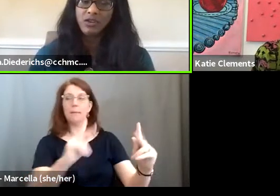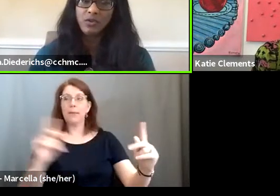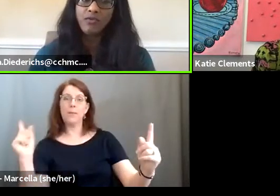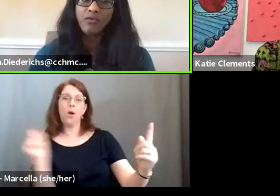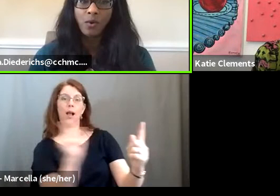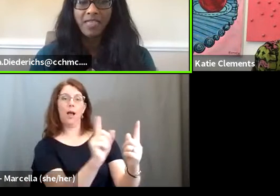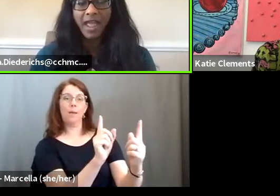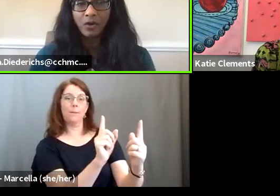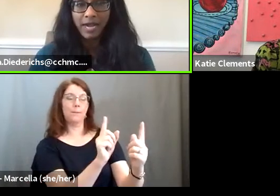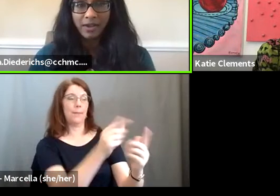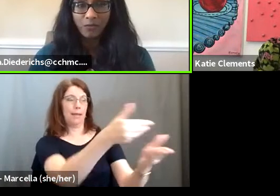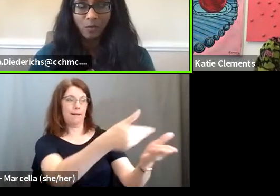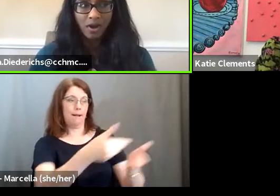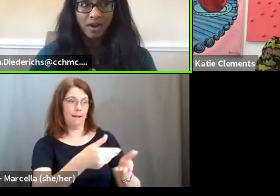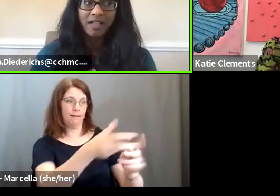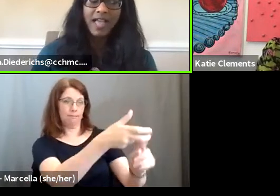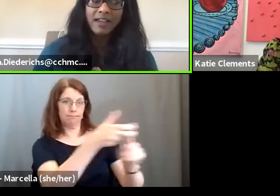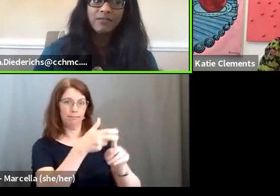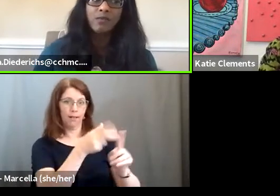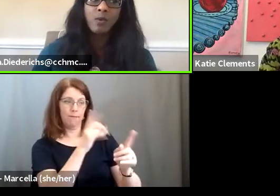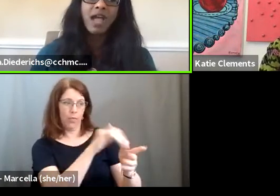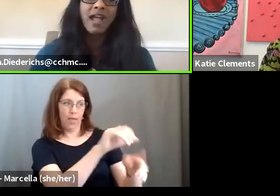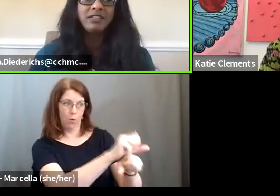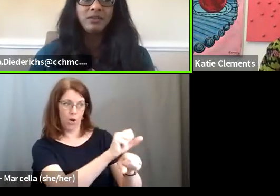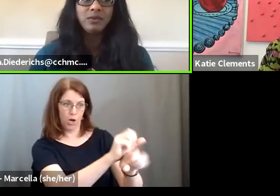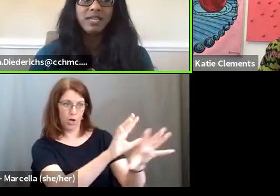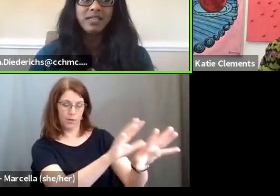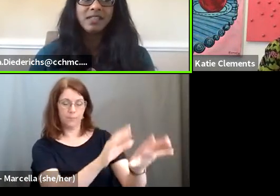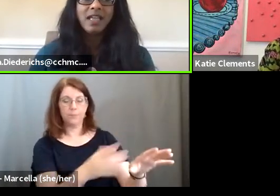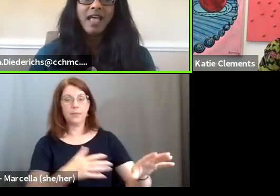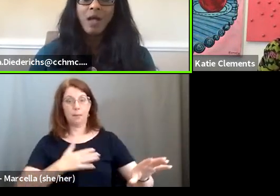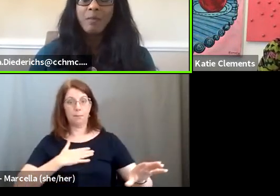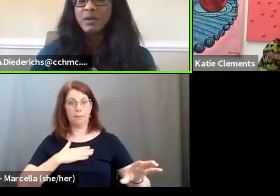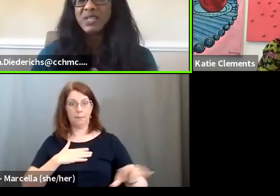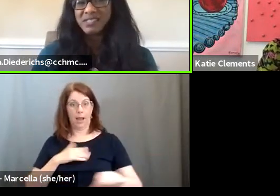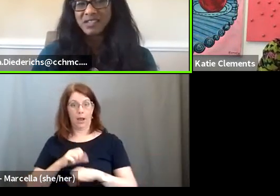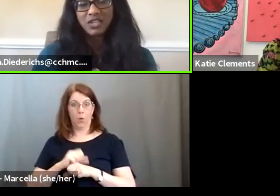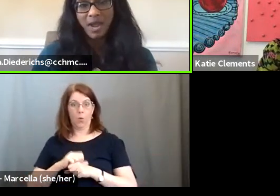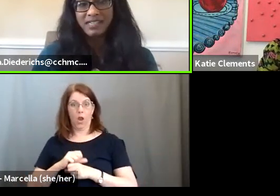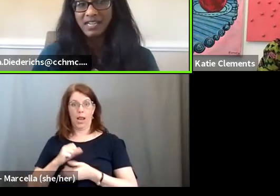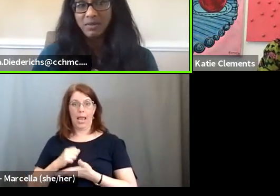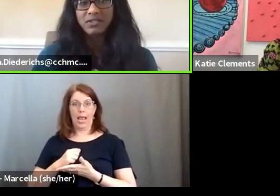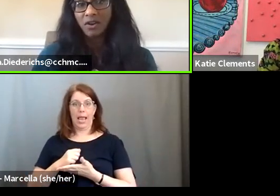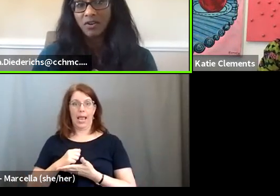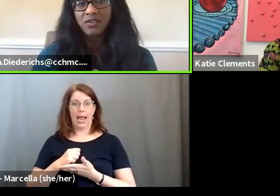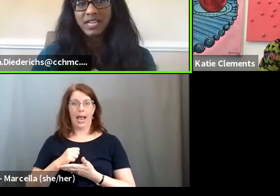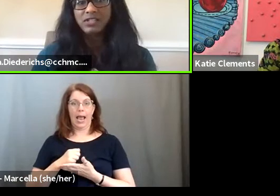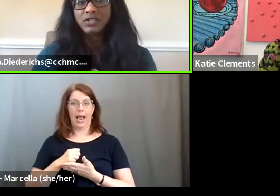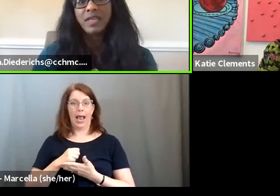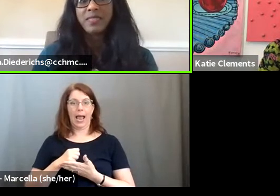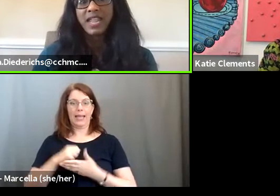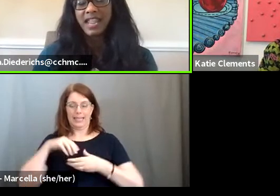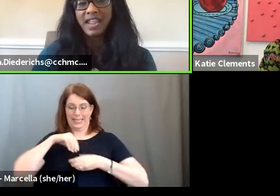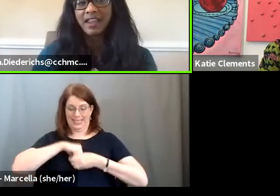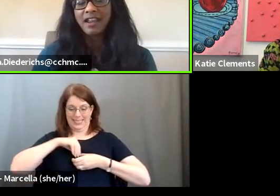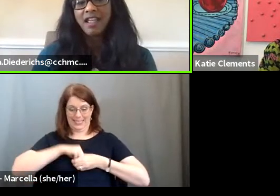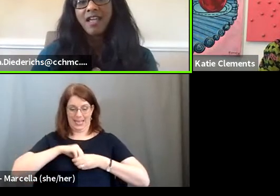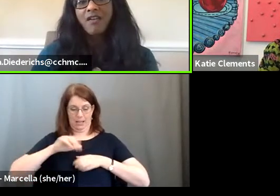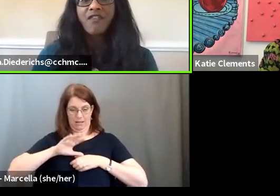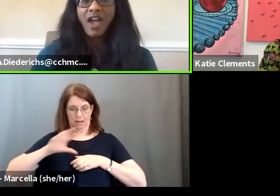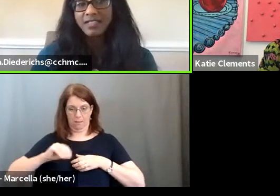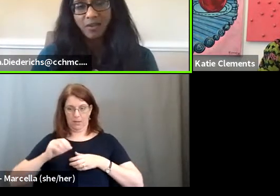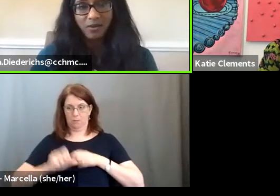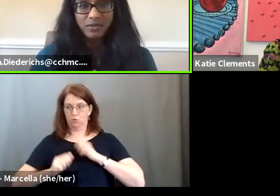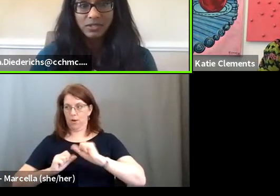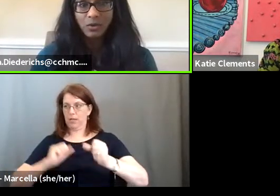engaging you for that creative work. A lot of what I do is helping to position my team internally so that they can